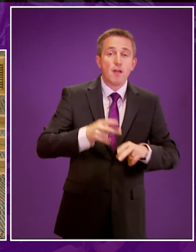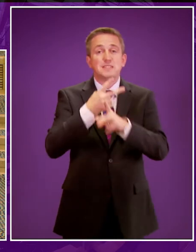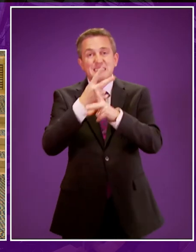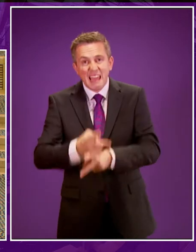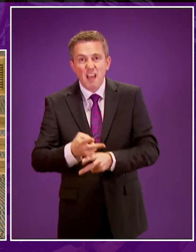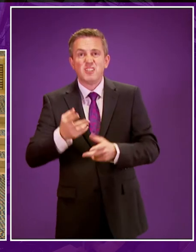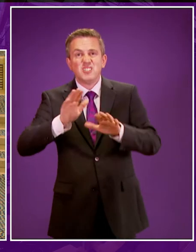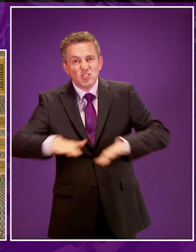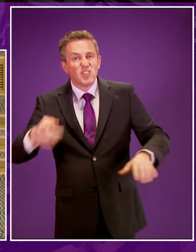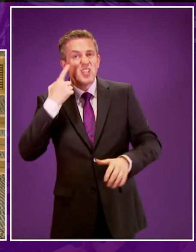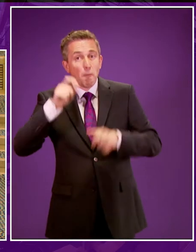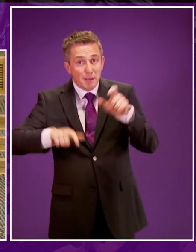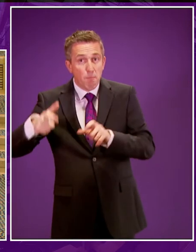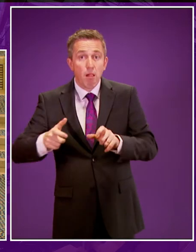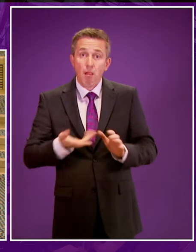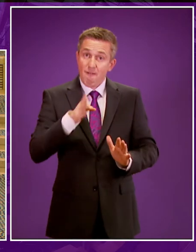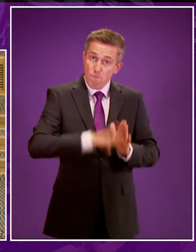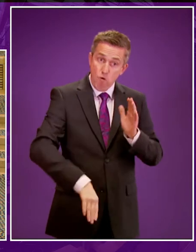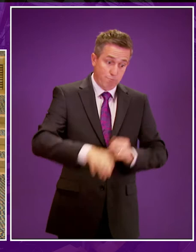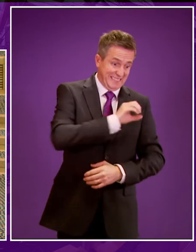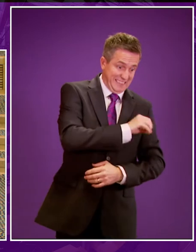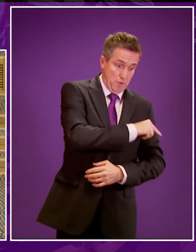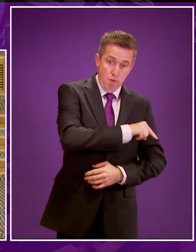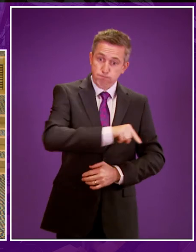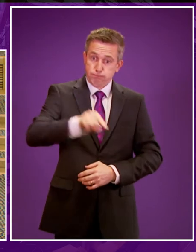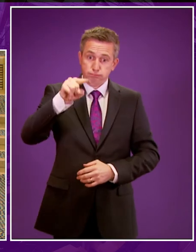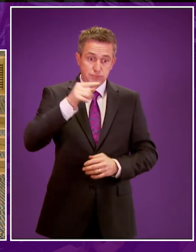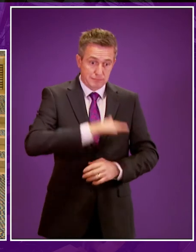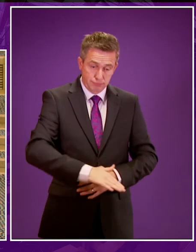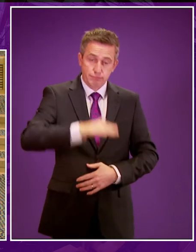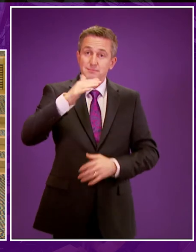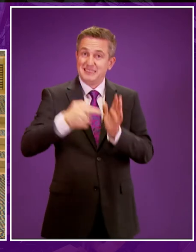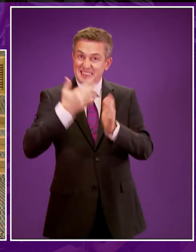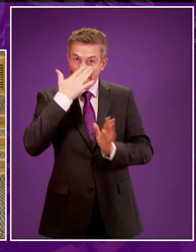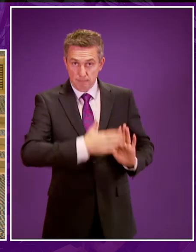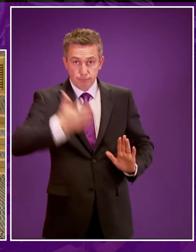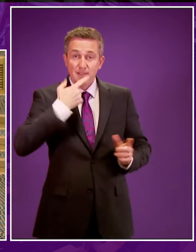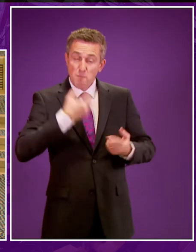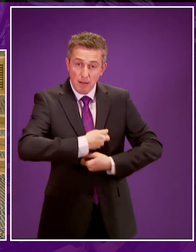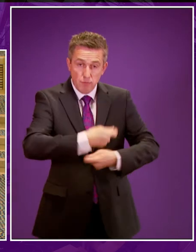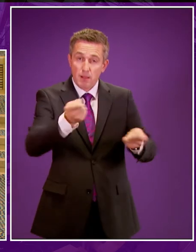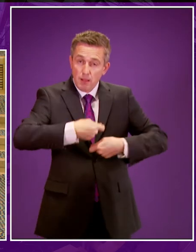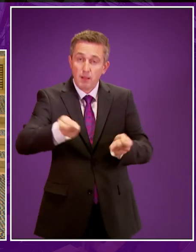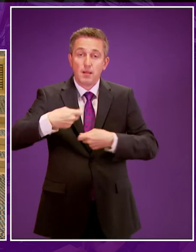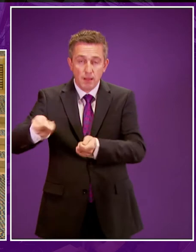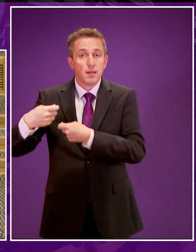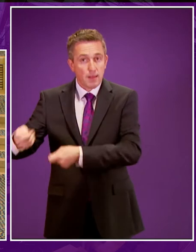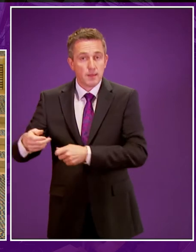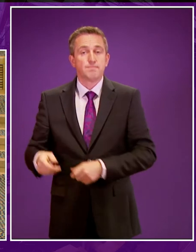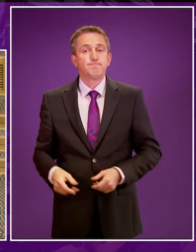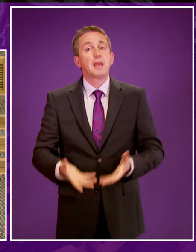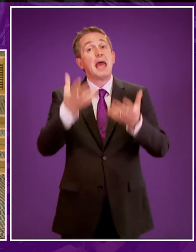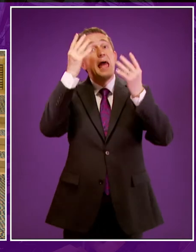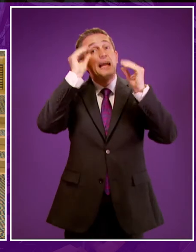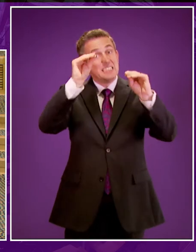children and young people from birth and throughout childhood and adolescence. In education, the Scottish Government's